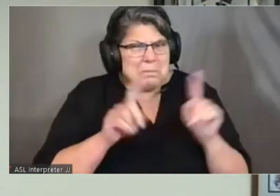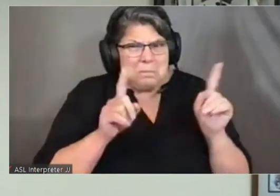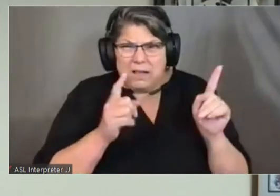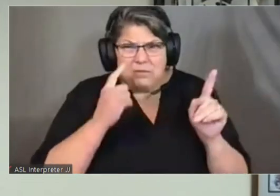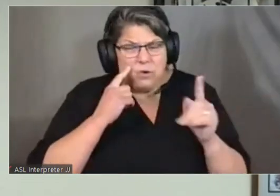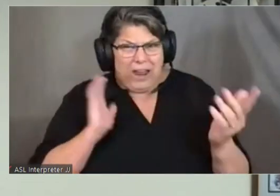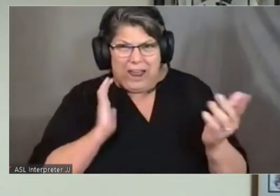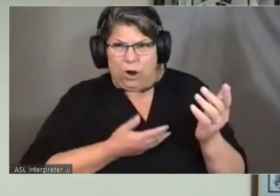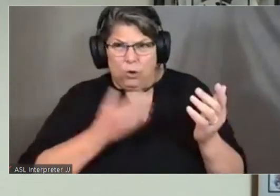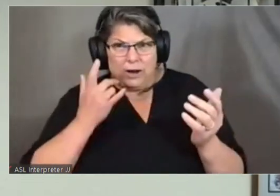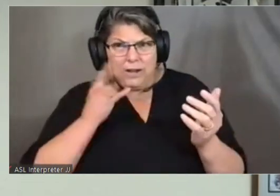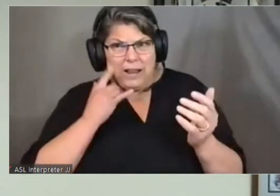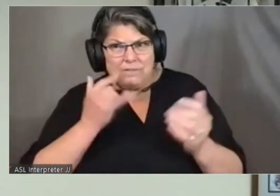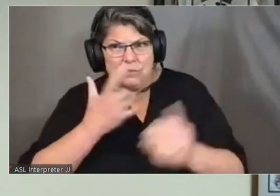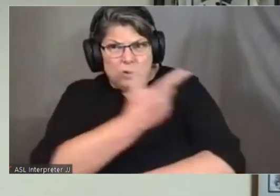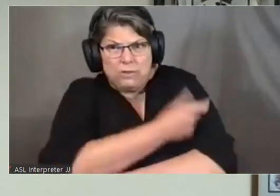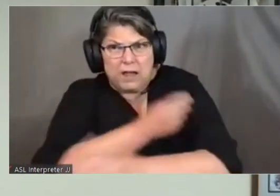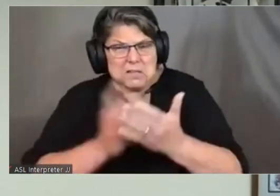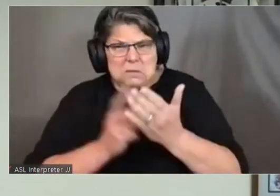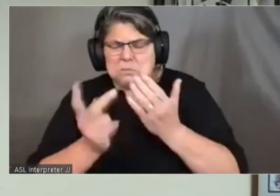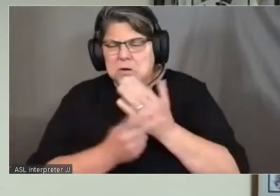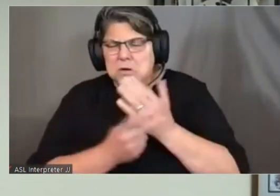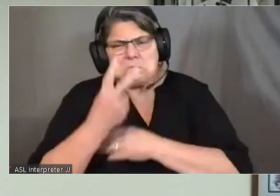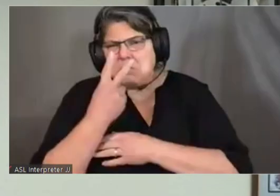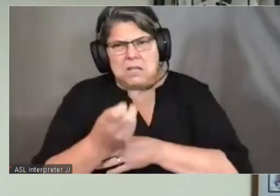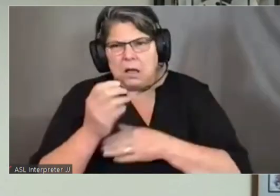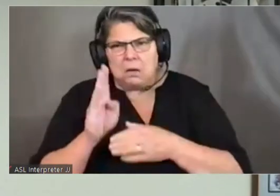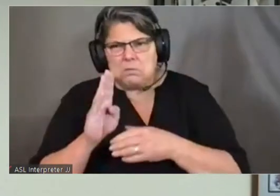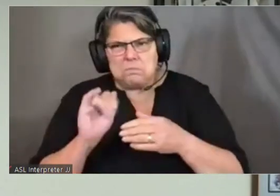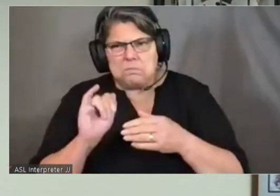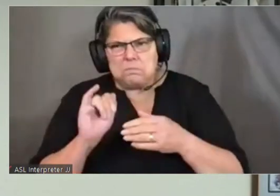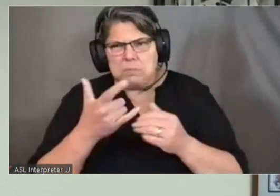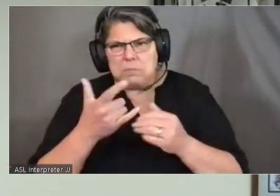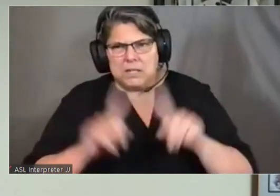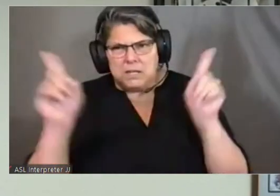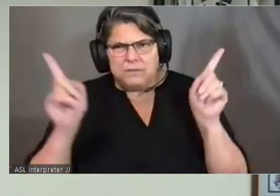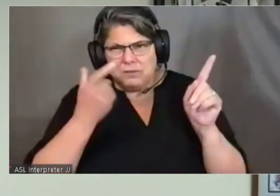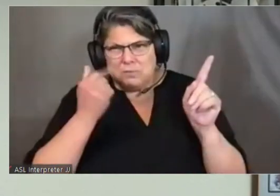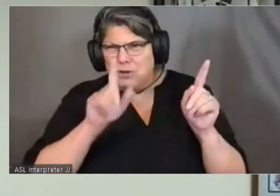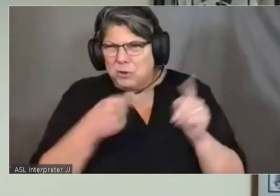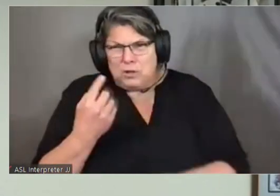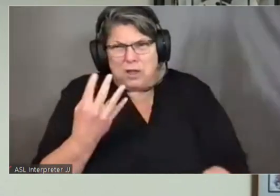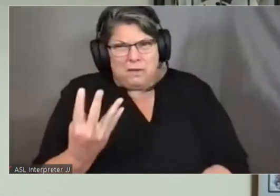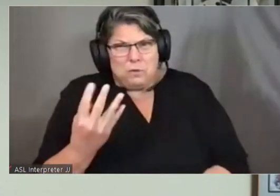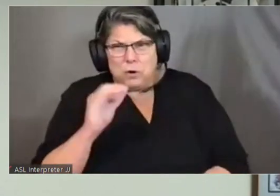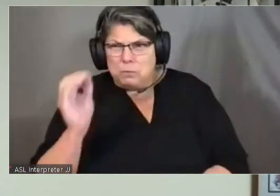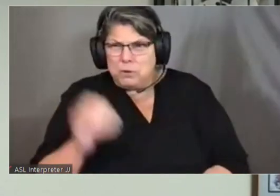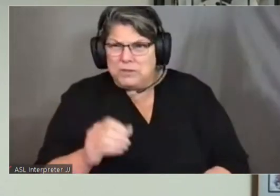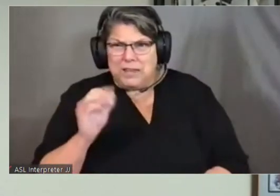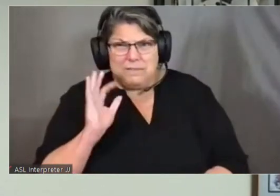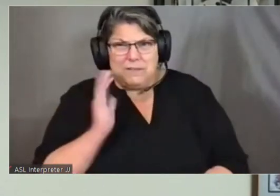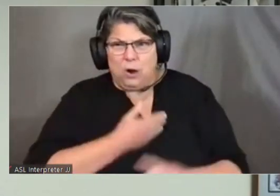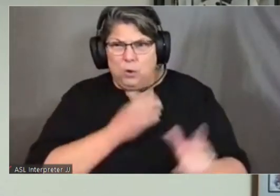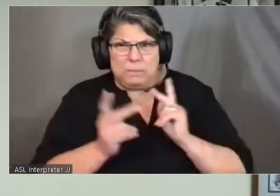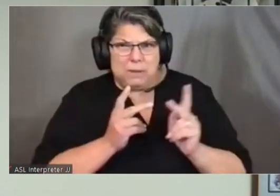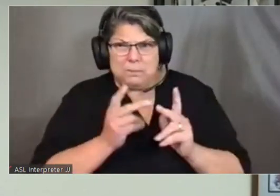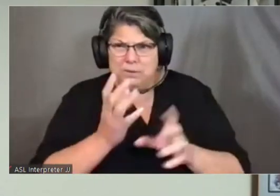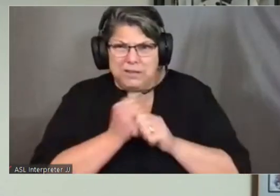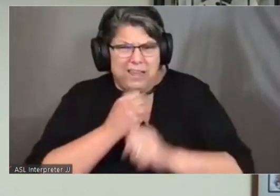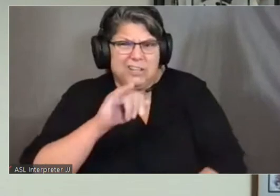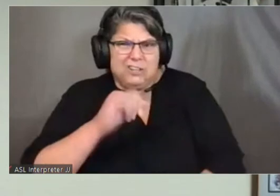program since Johnson and Johnson accounted for only four percent of our vaccines so far.